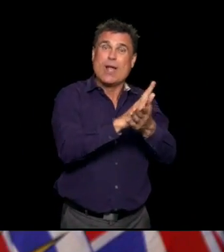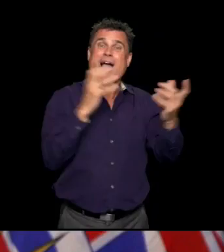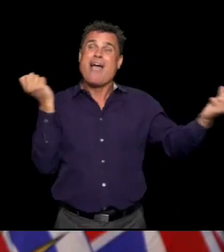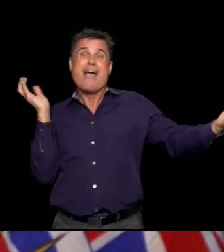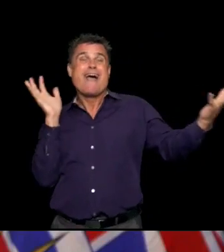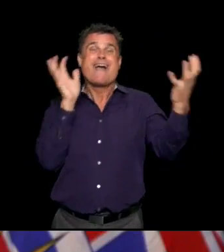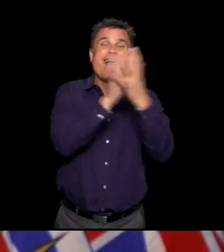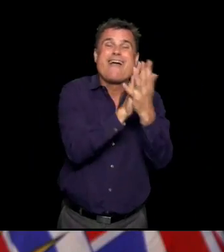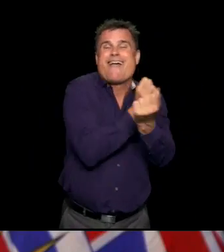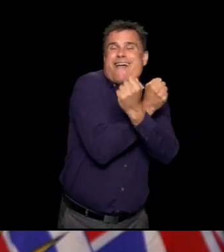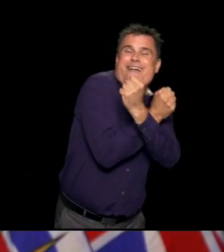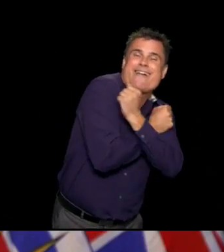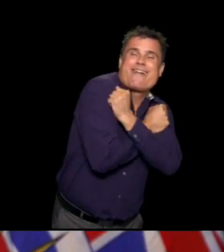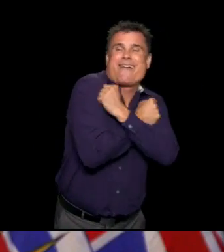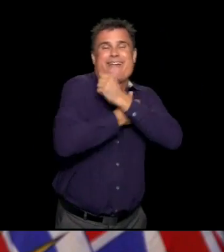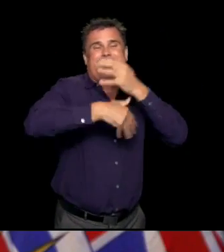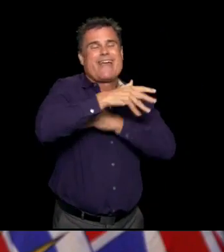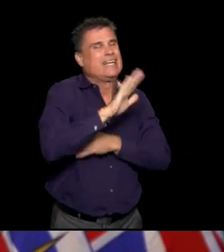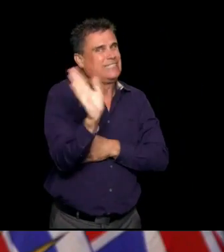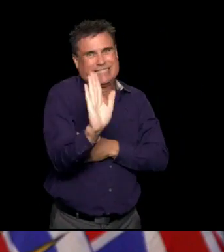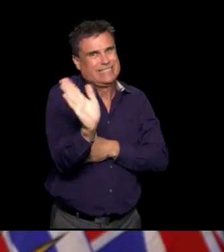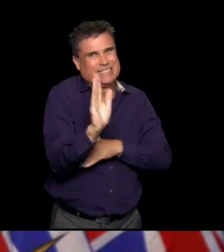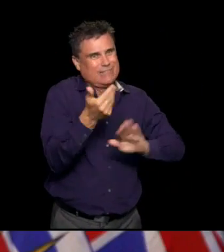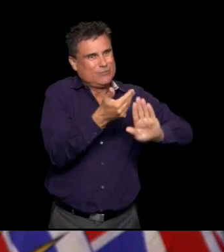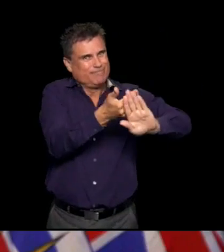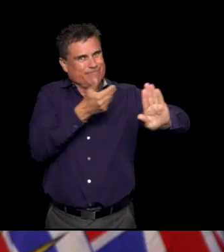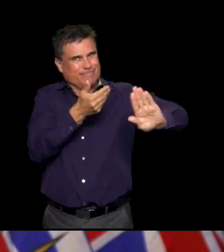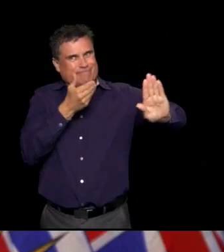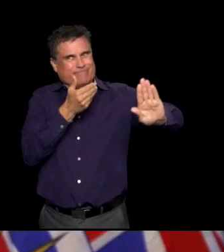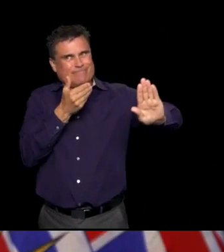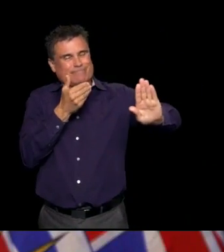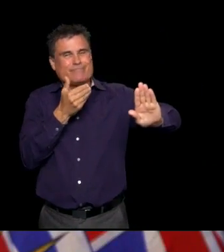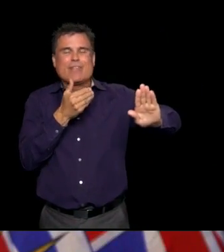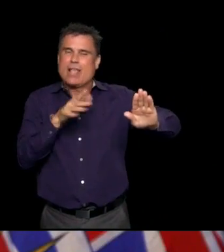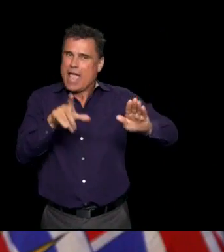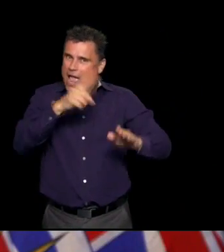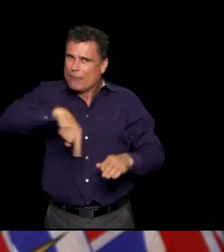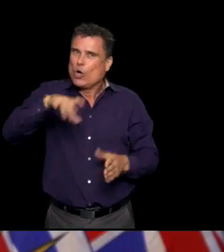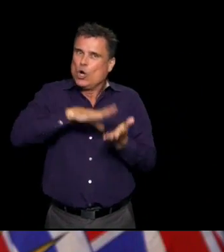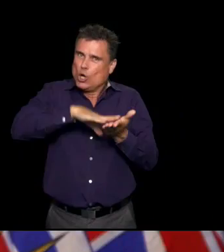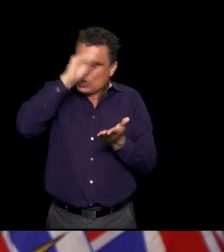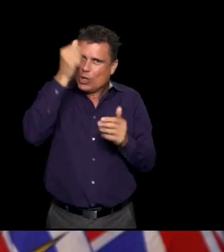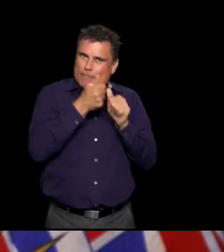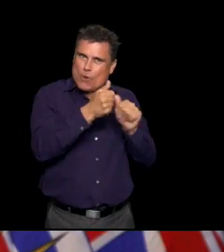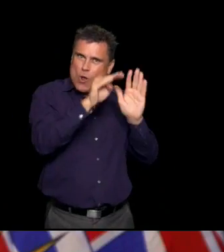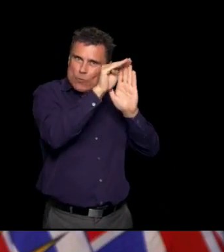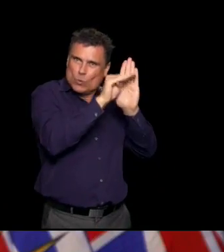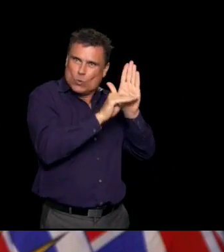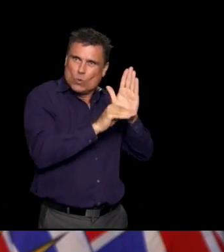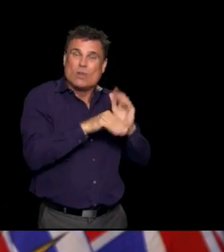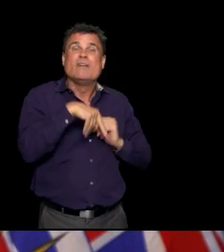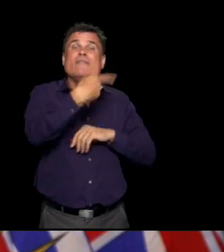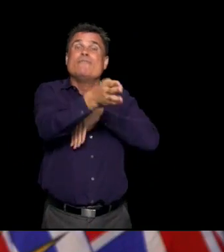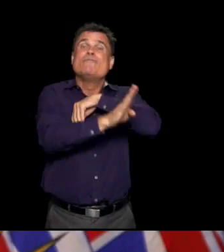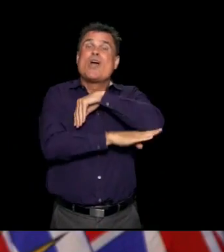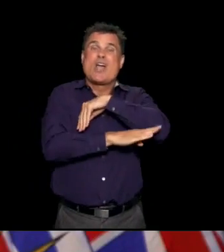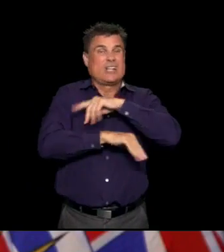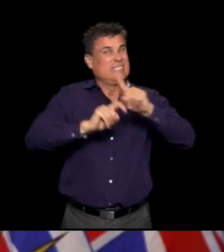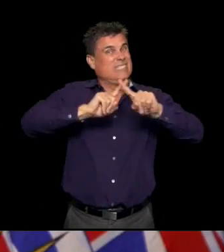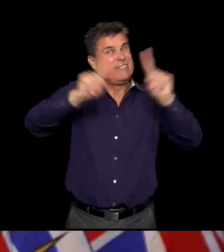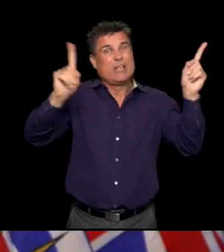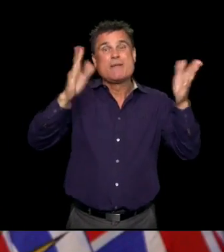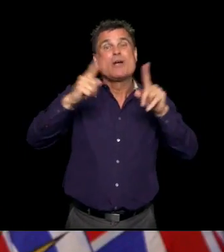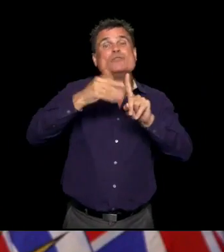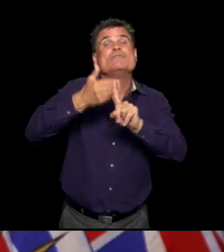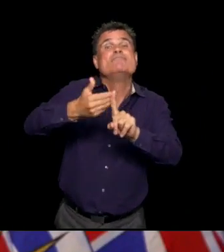of that, we'll be all of us learning that. The learners, the teachers, the administrative staff in our schools, parents about how